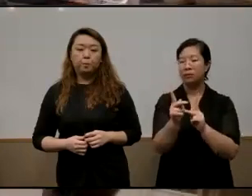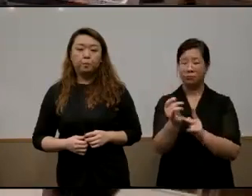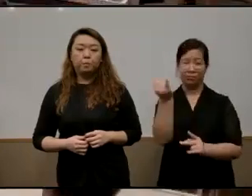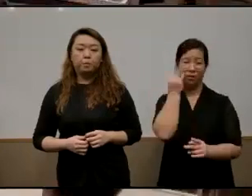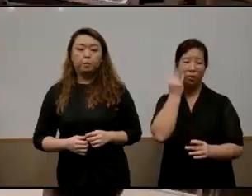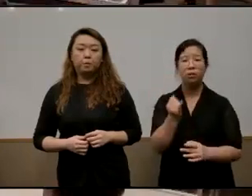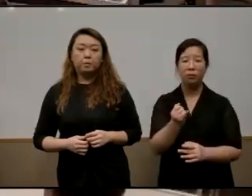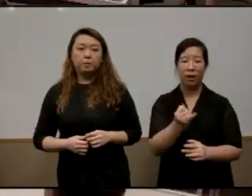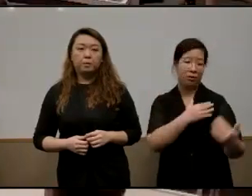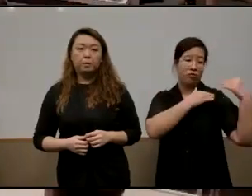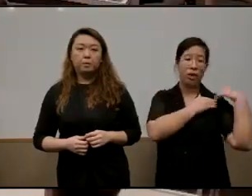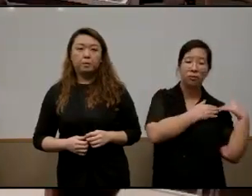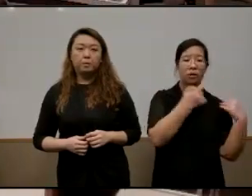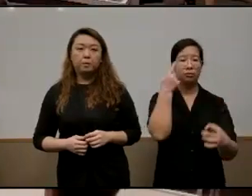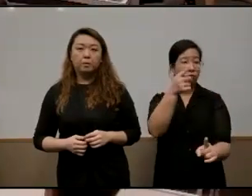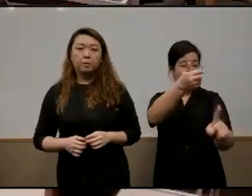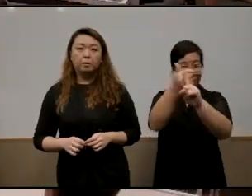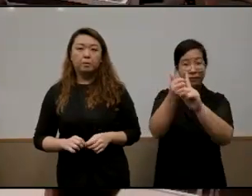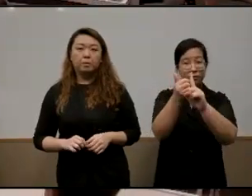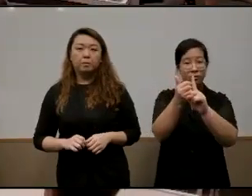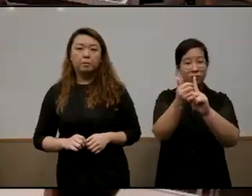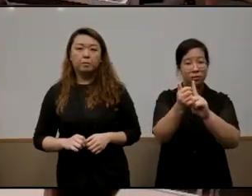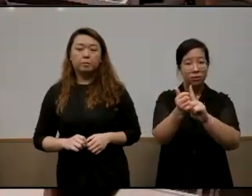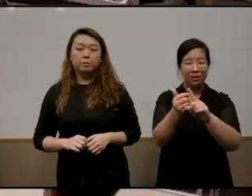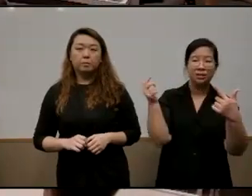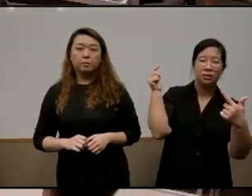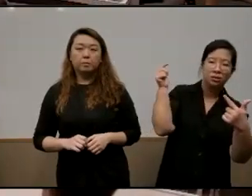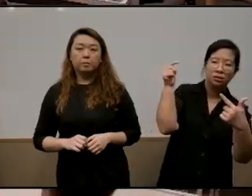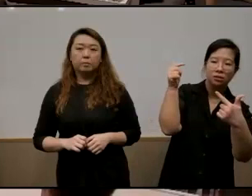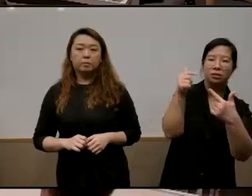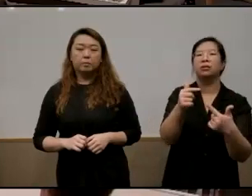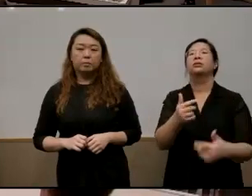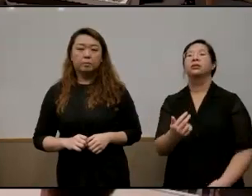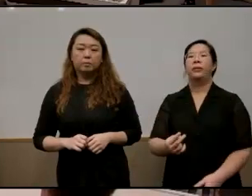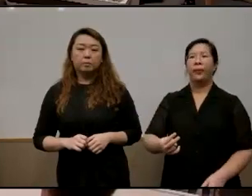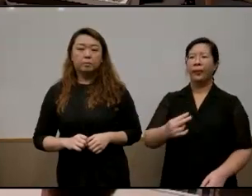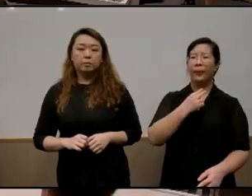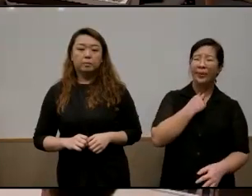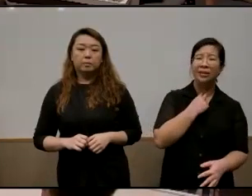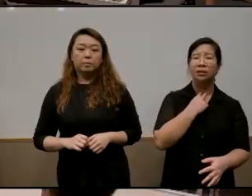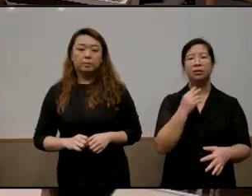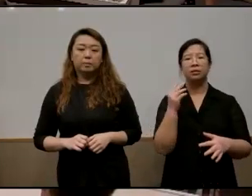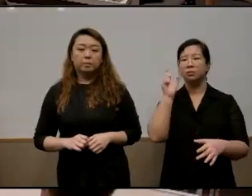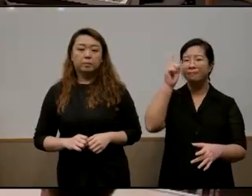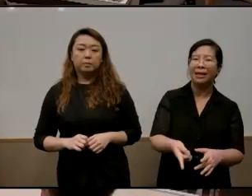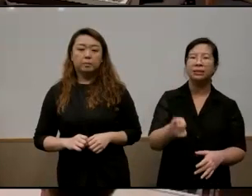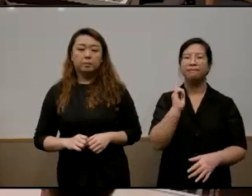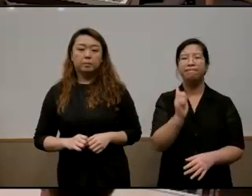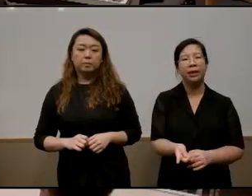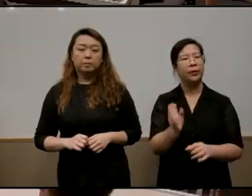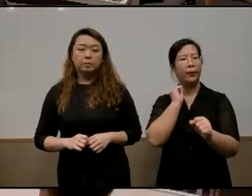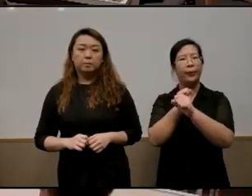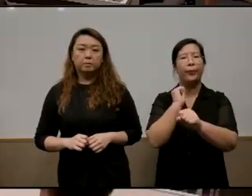responsible for themselves so much so that they are all caught up in this enterprising or this